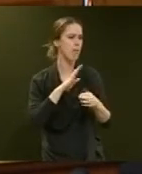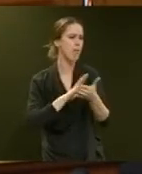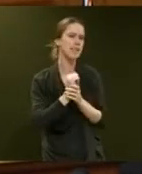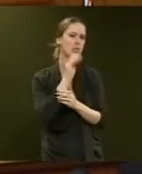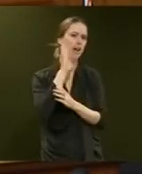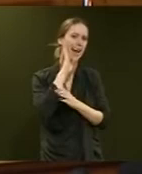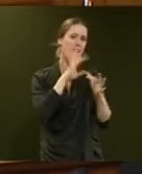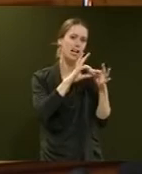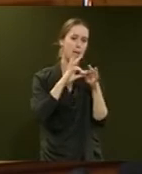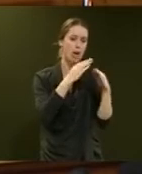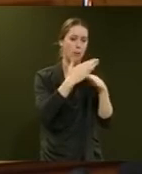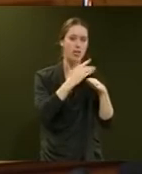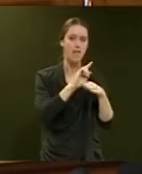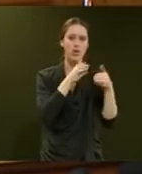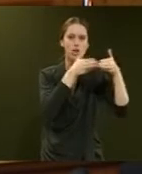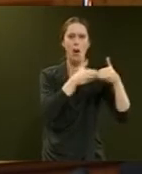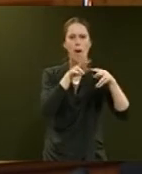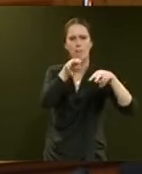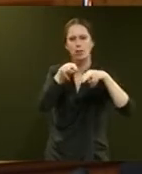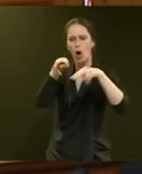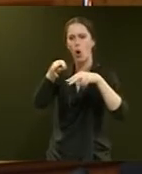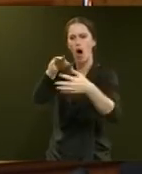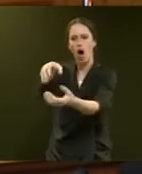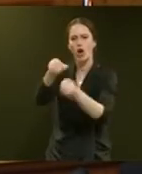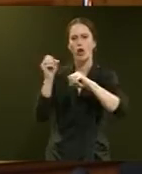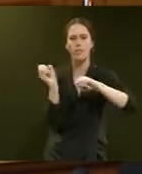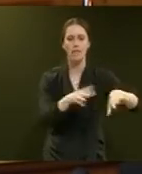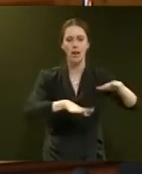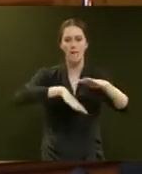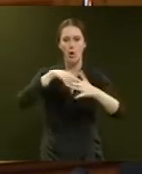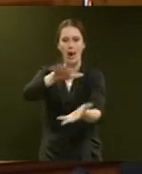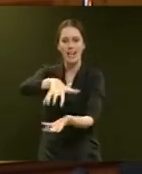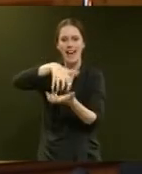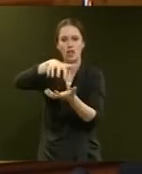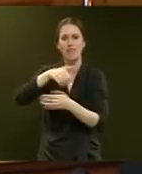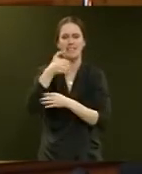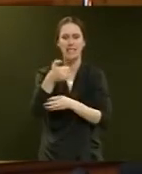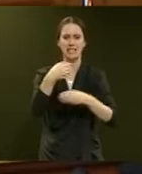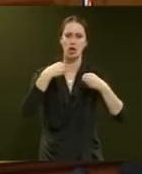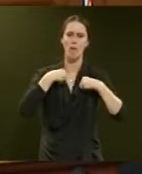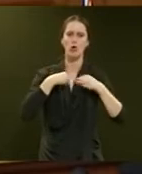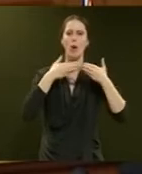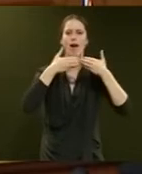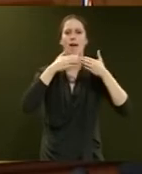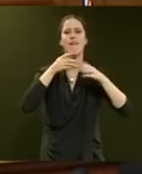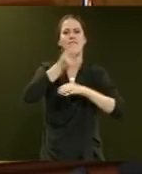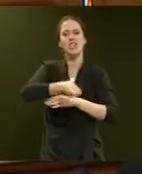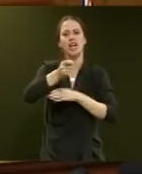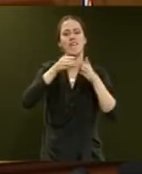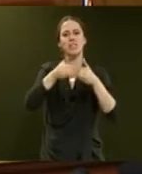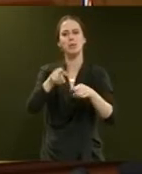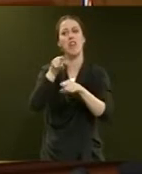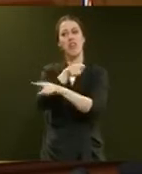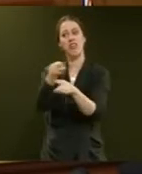combined operation on its first patrol confiscated the entire catch of six commercial fishing vessels who were